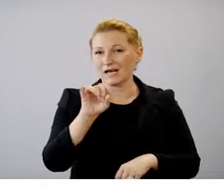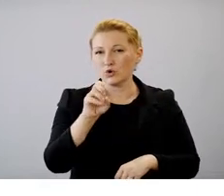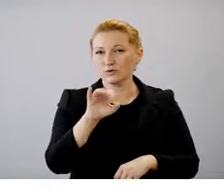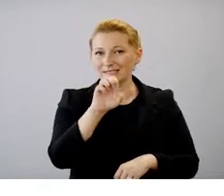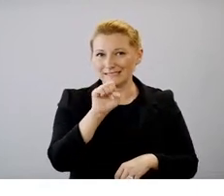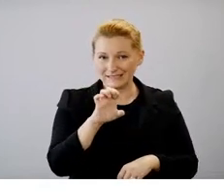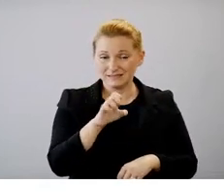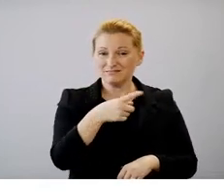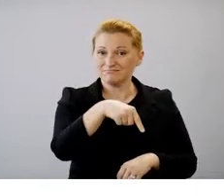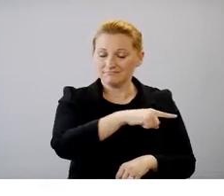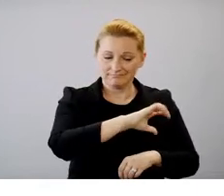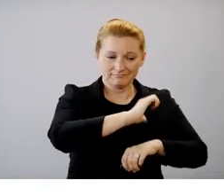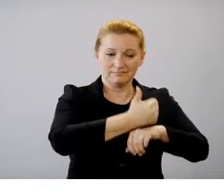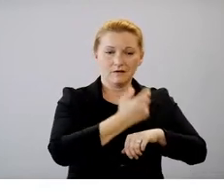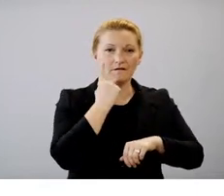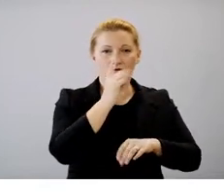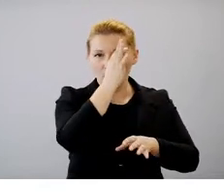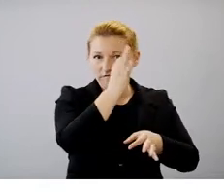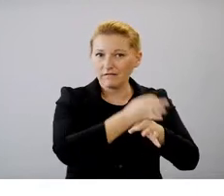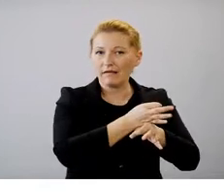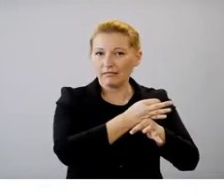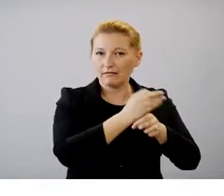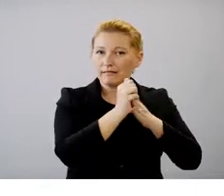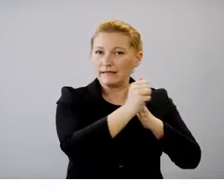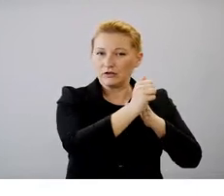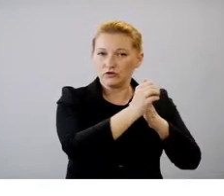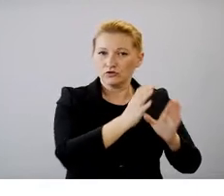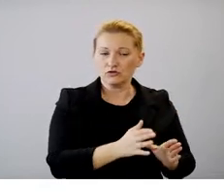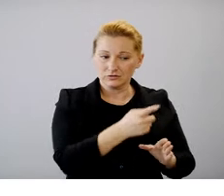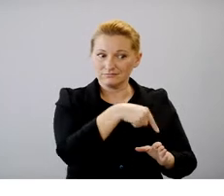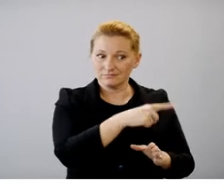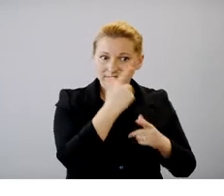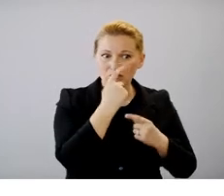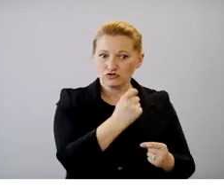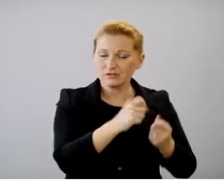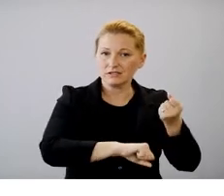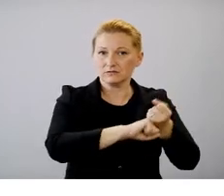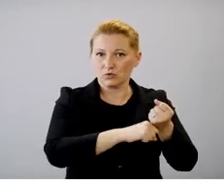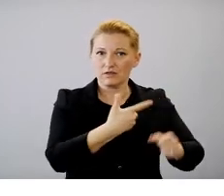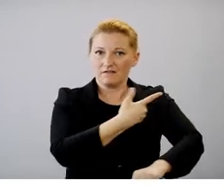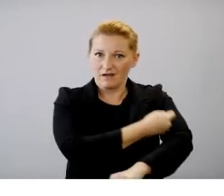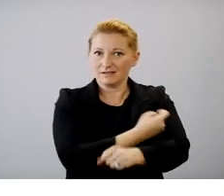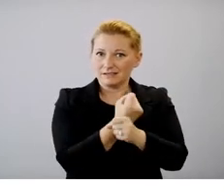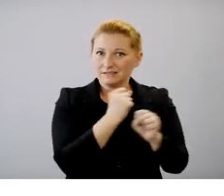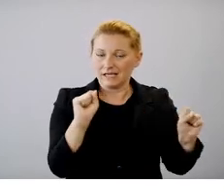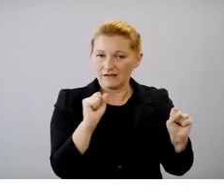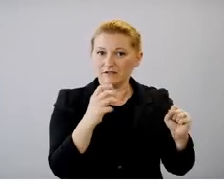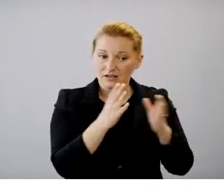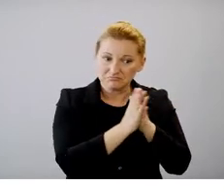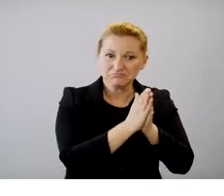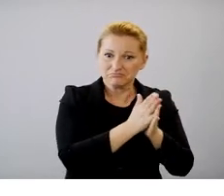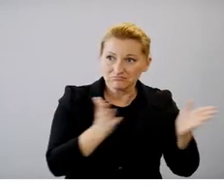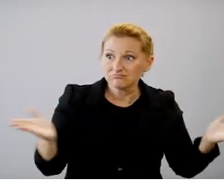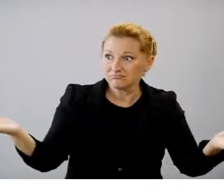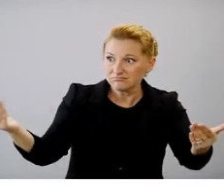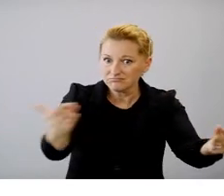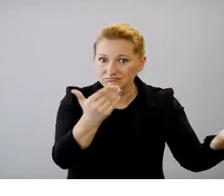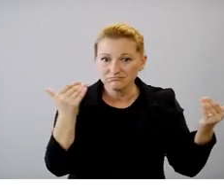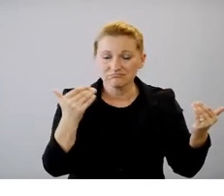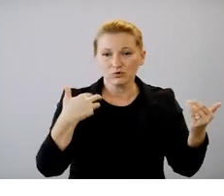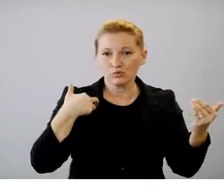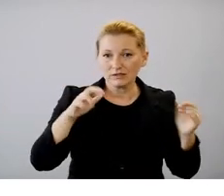resources for faith based leaders who are interested and greatly supportive of vaccine safety and encouraging their